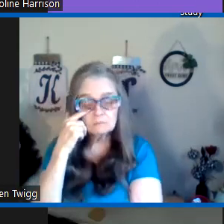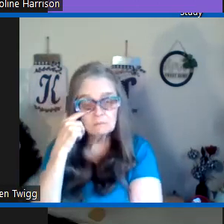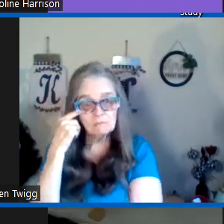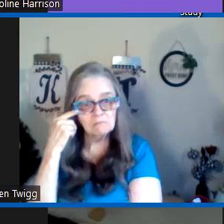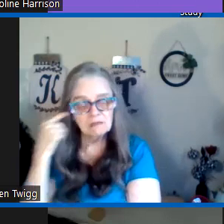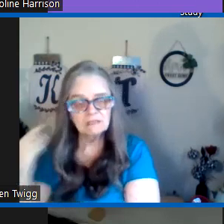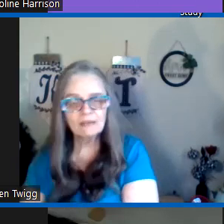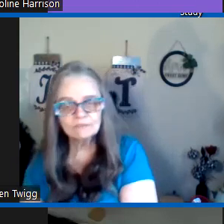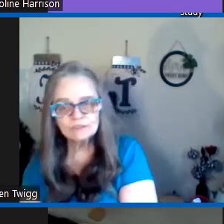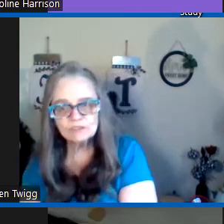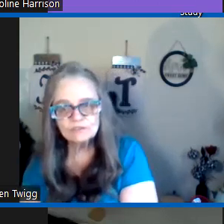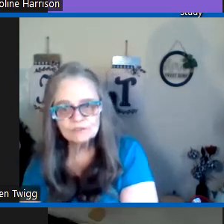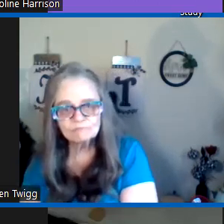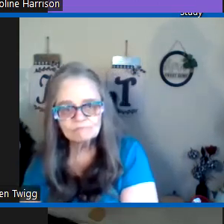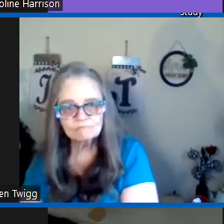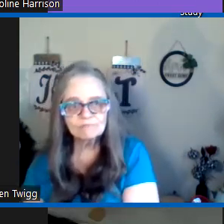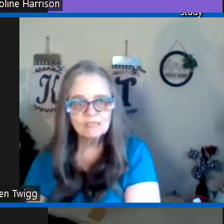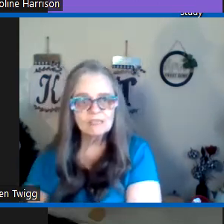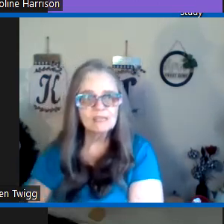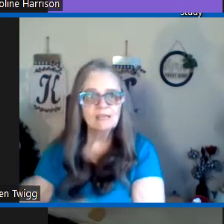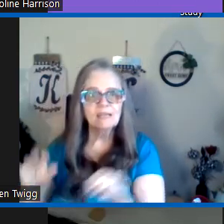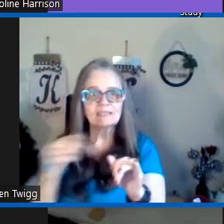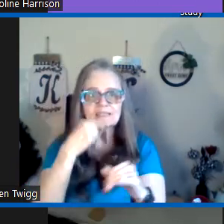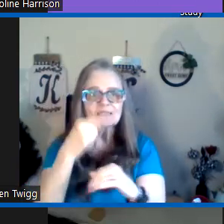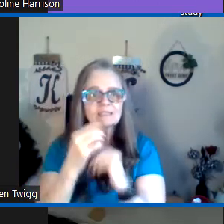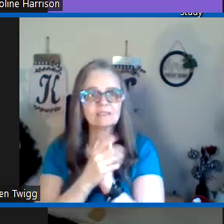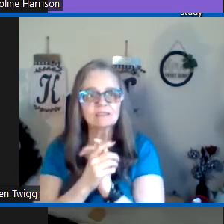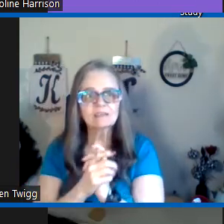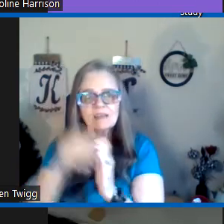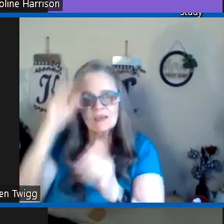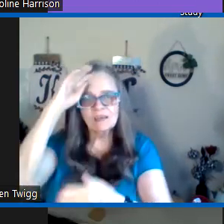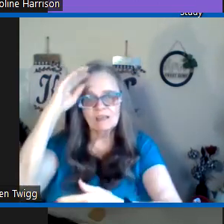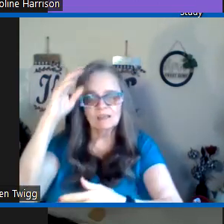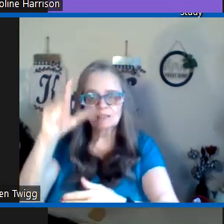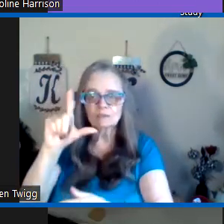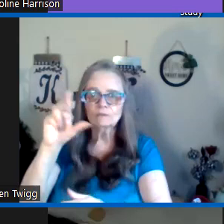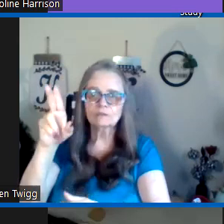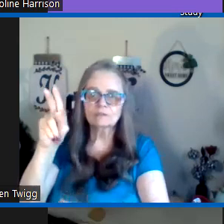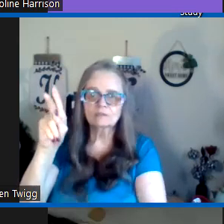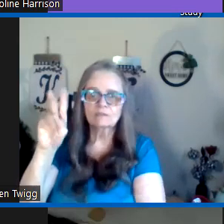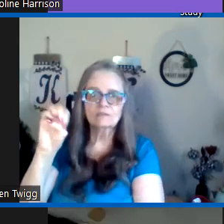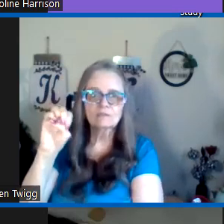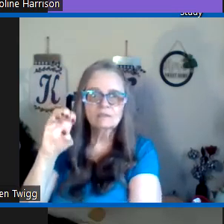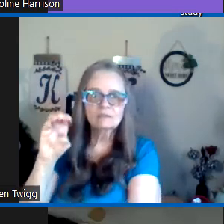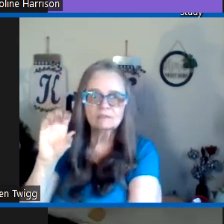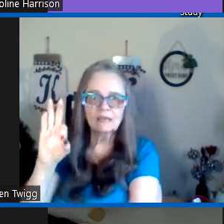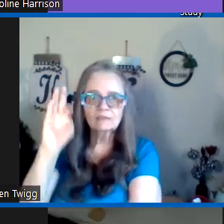as we do have visions it says here in Luke